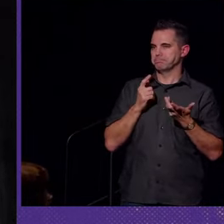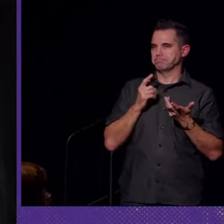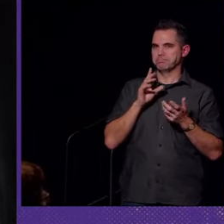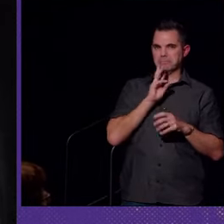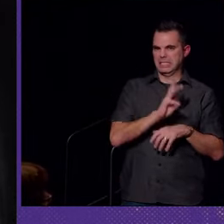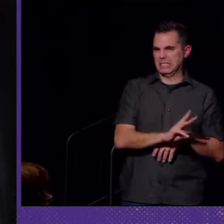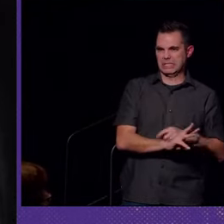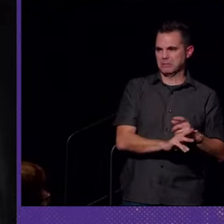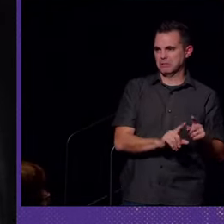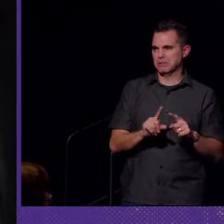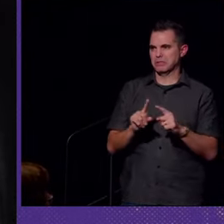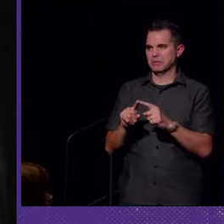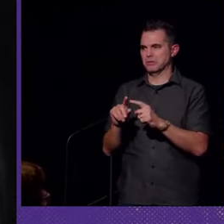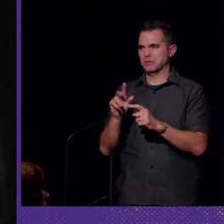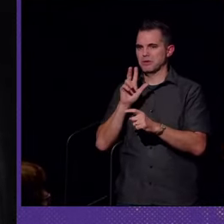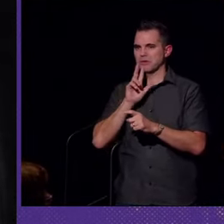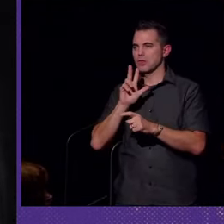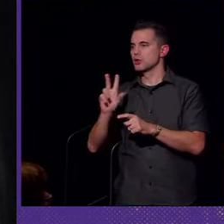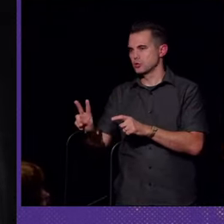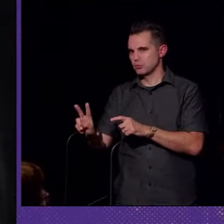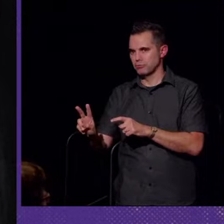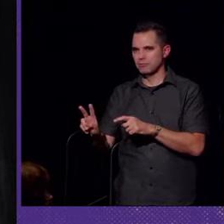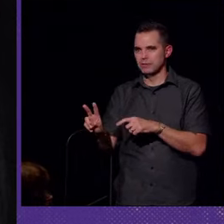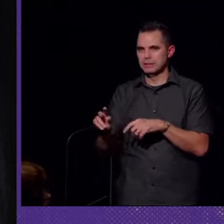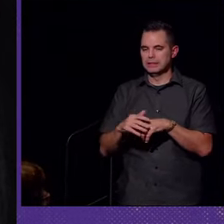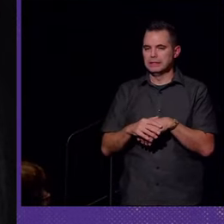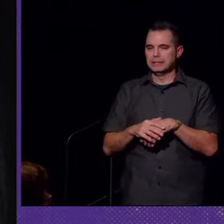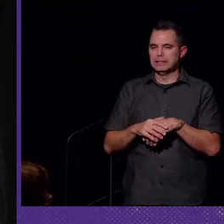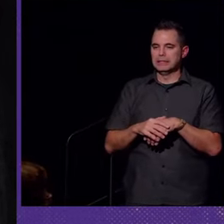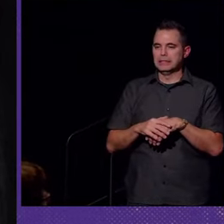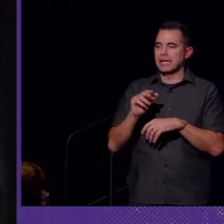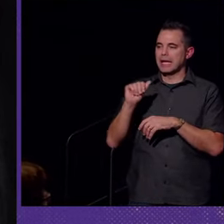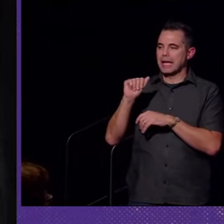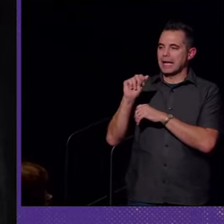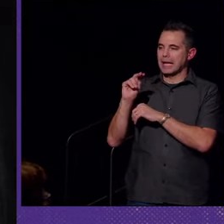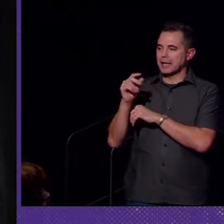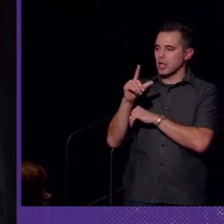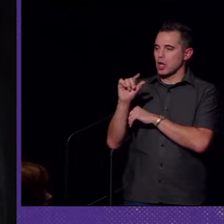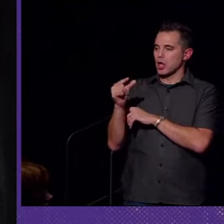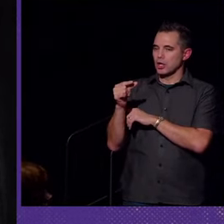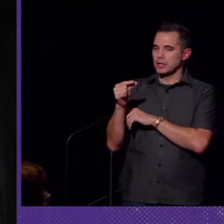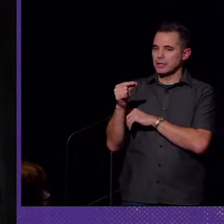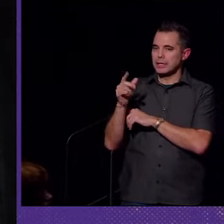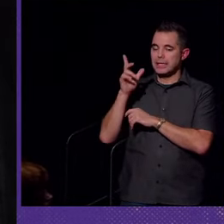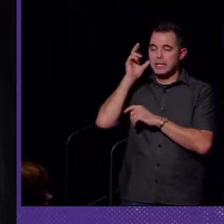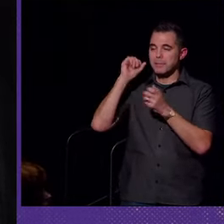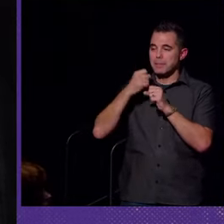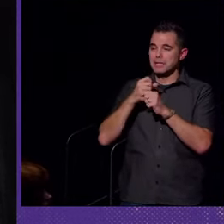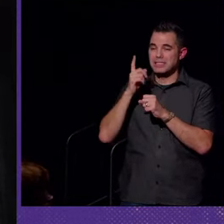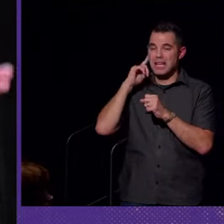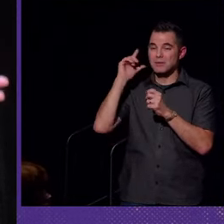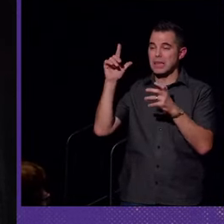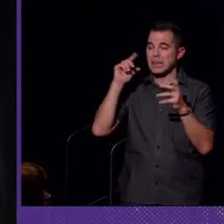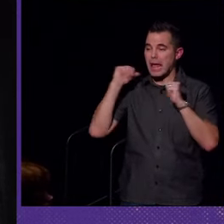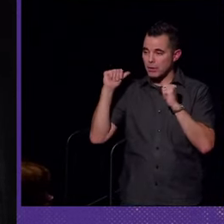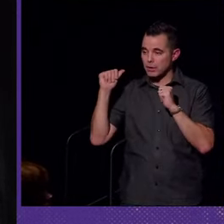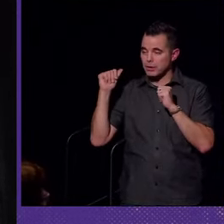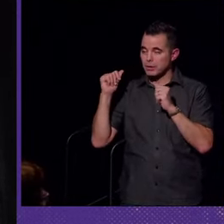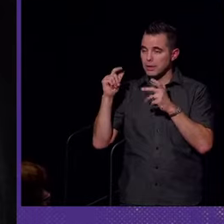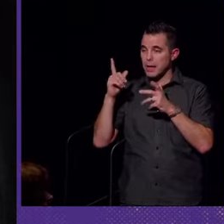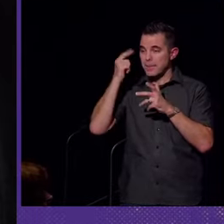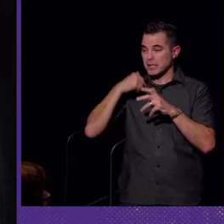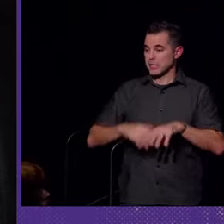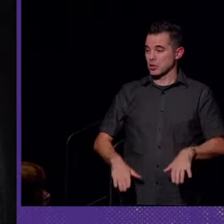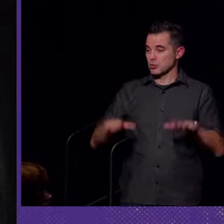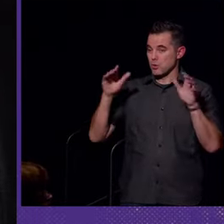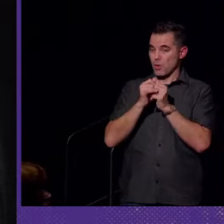six years old until 32 years old. And analog hearing aids make sound louder. And because I